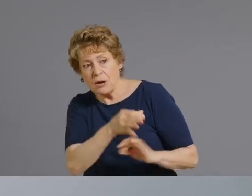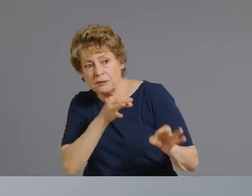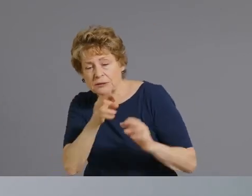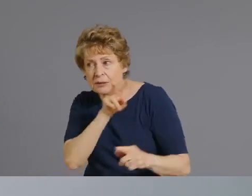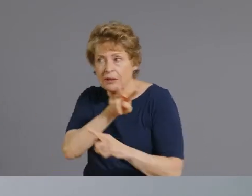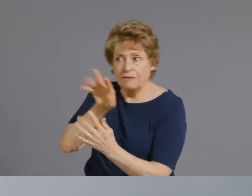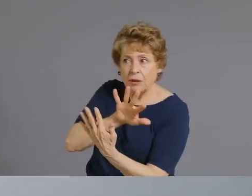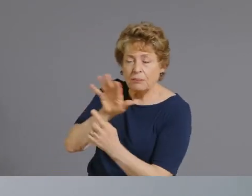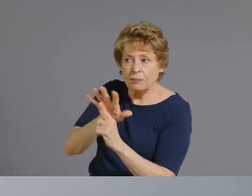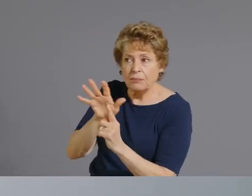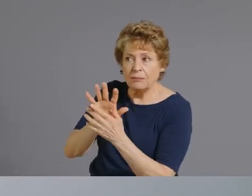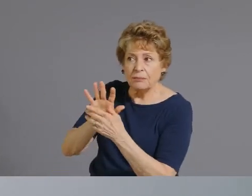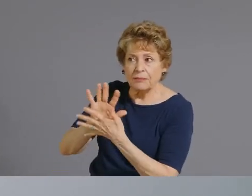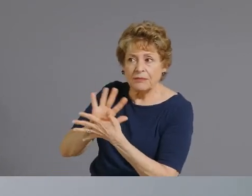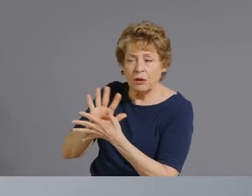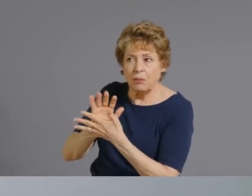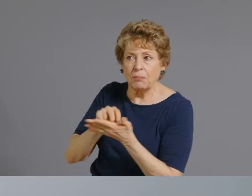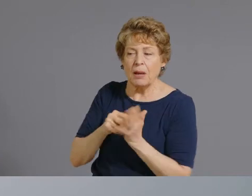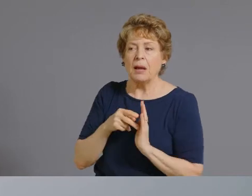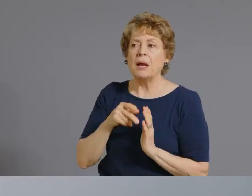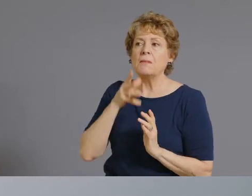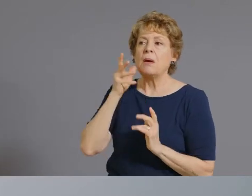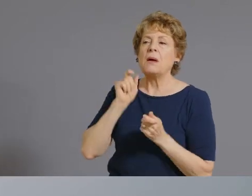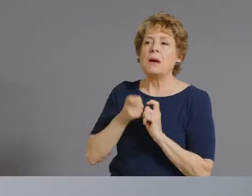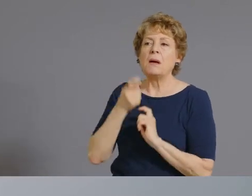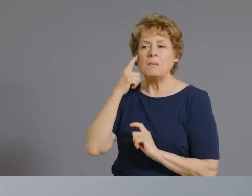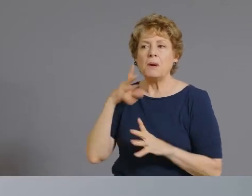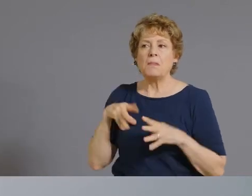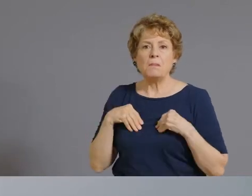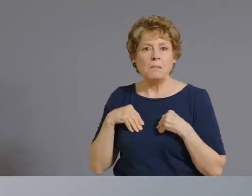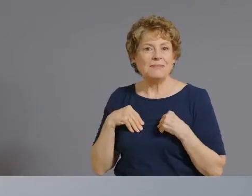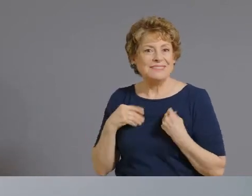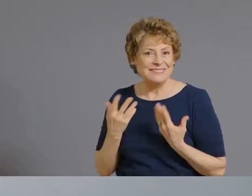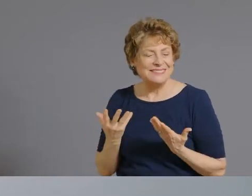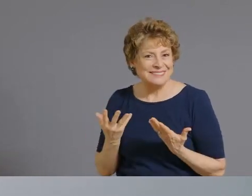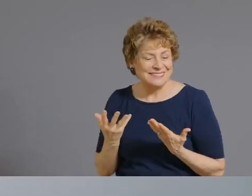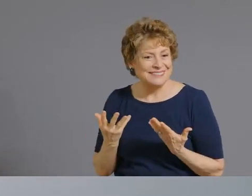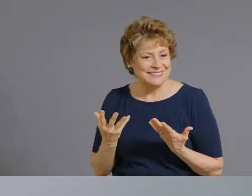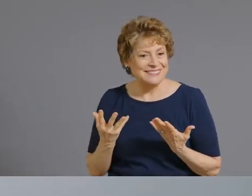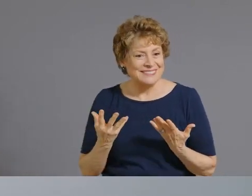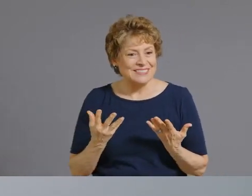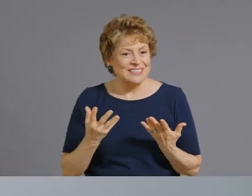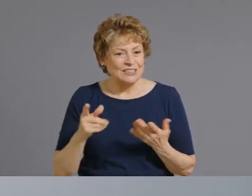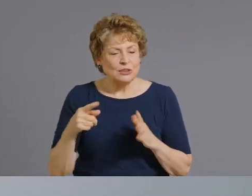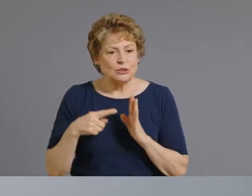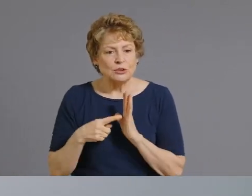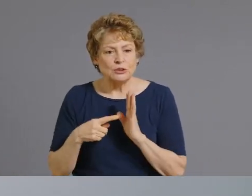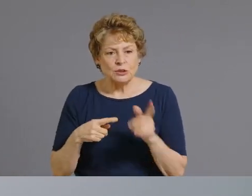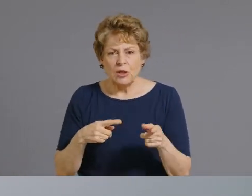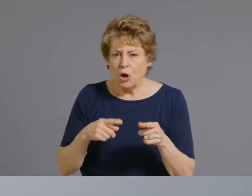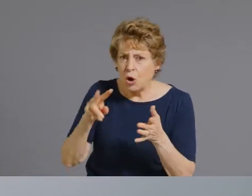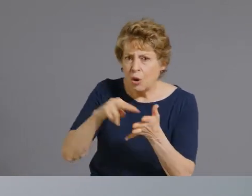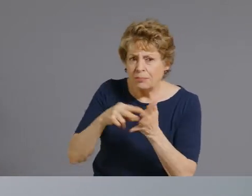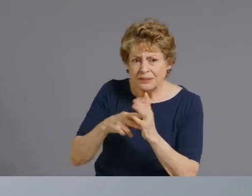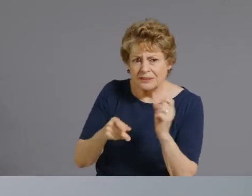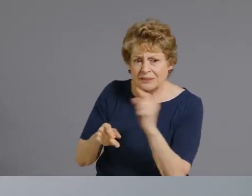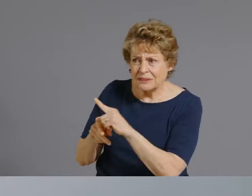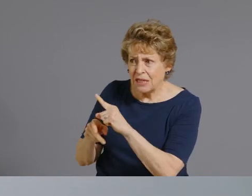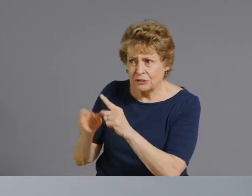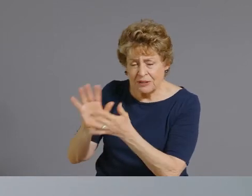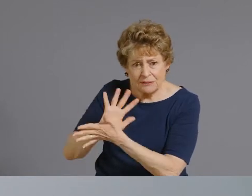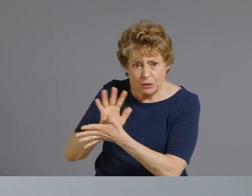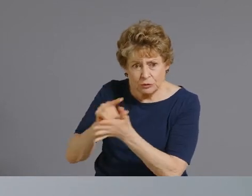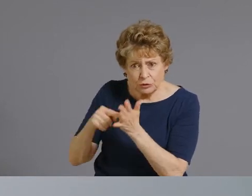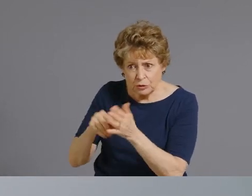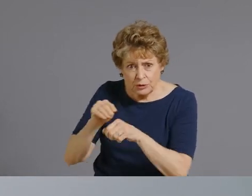did the videos make any difference in the end you know it was uh we put together a study i think they're